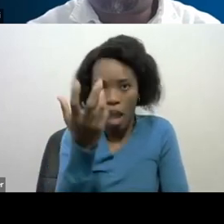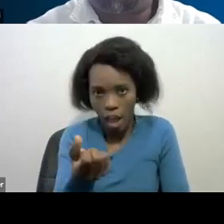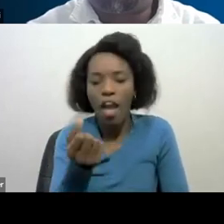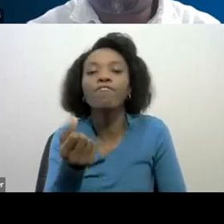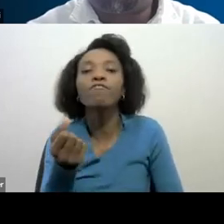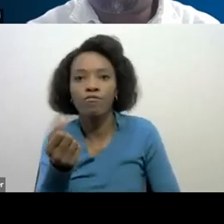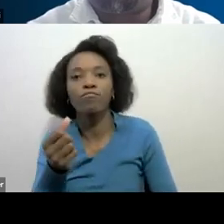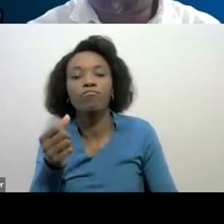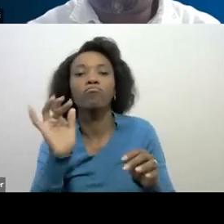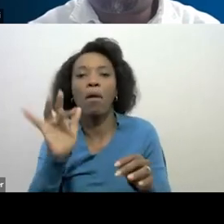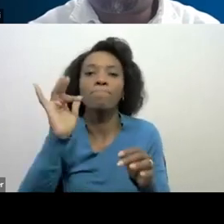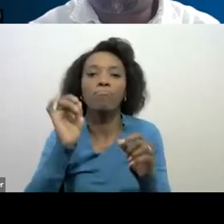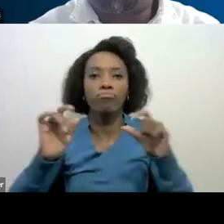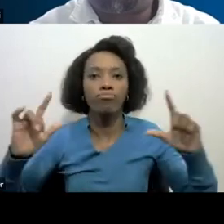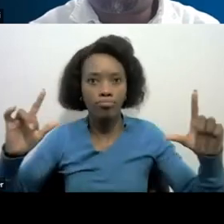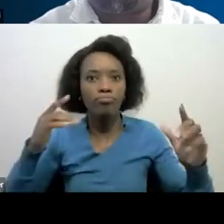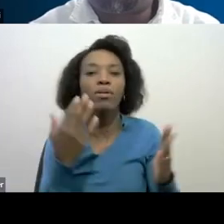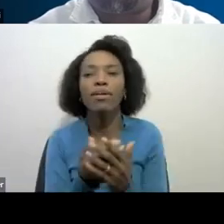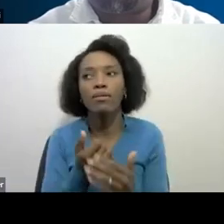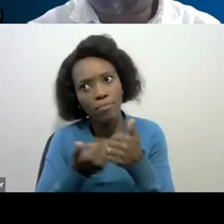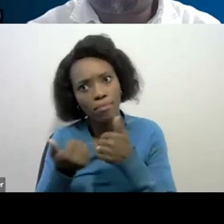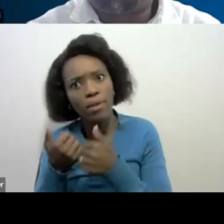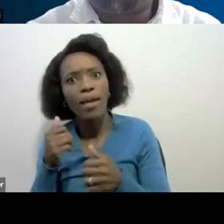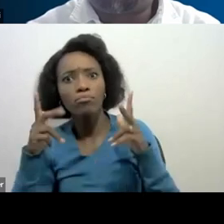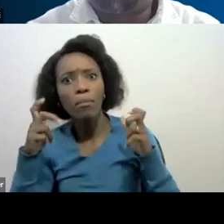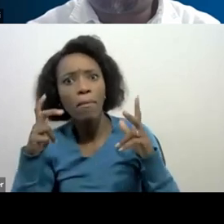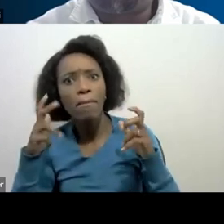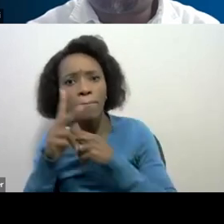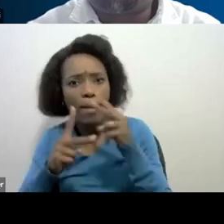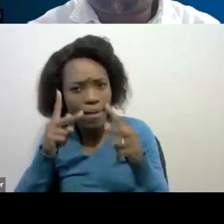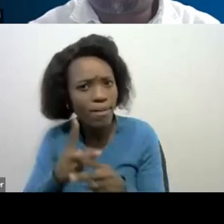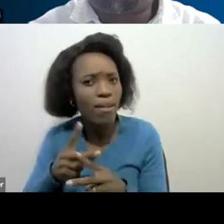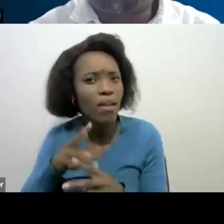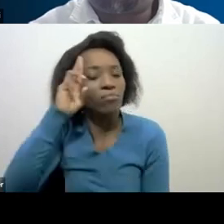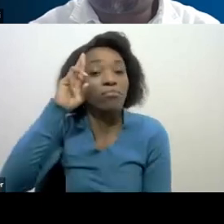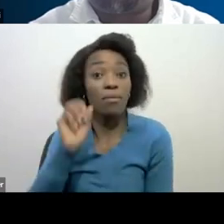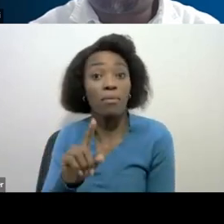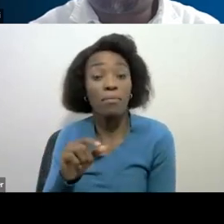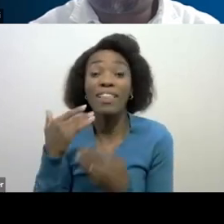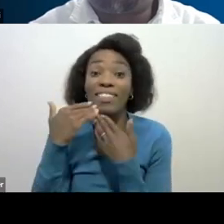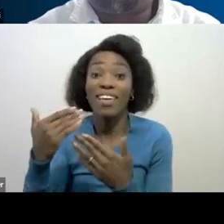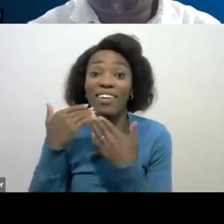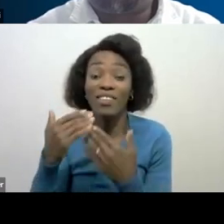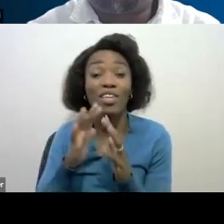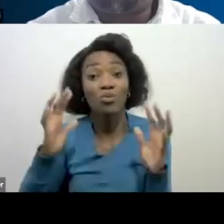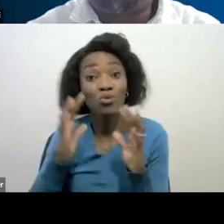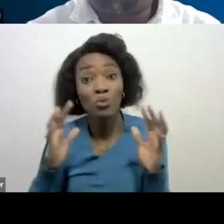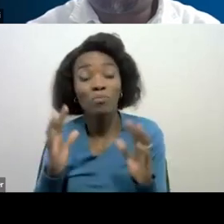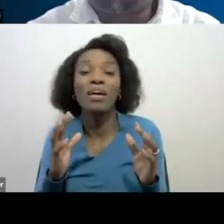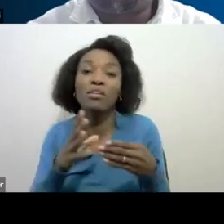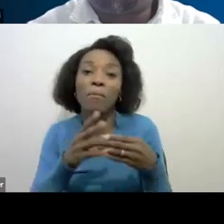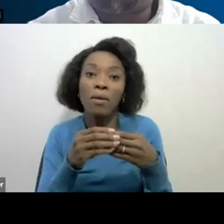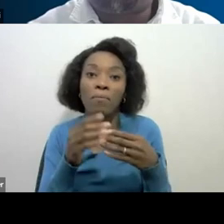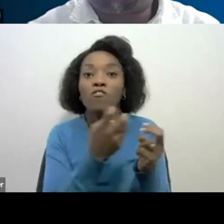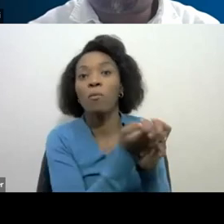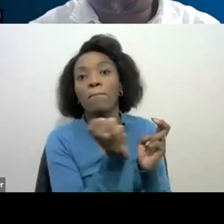you can always refresh your mind on any of this topic. Thank you so much, members of the panel. And thank you so much